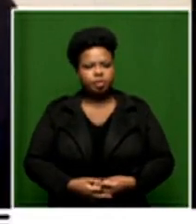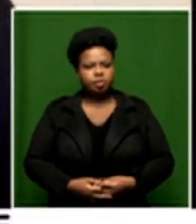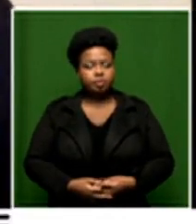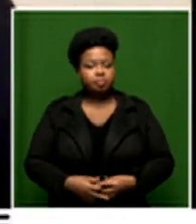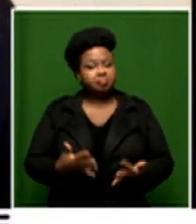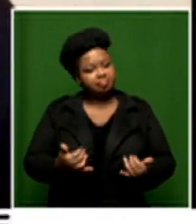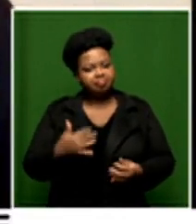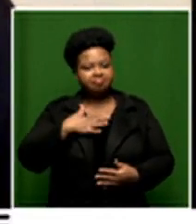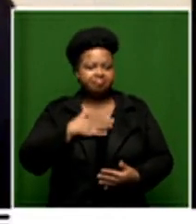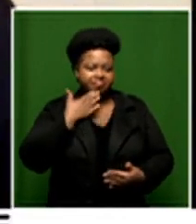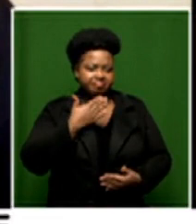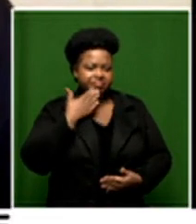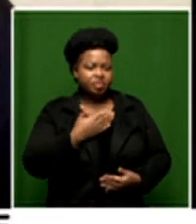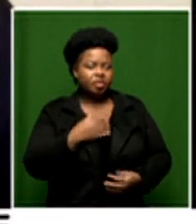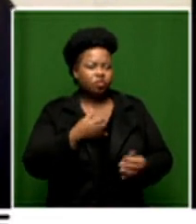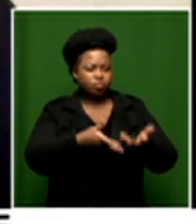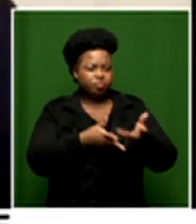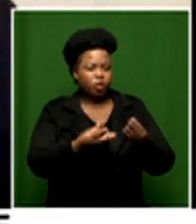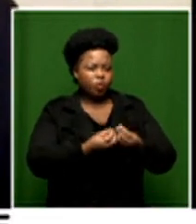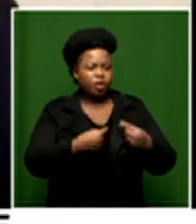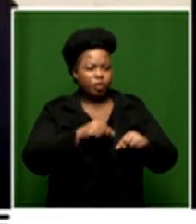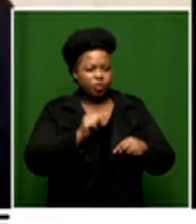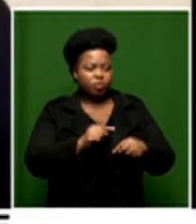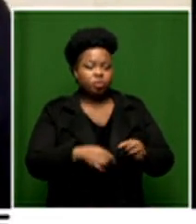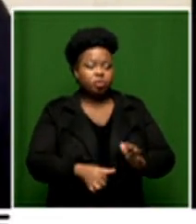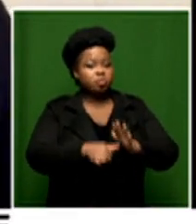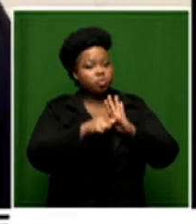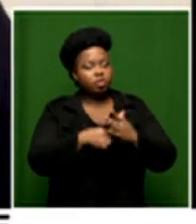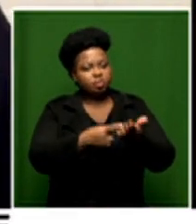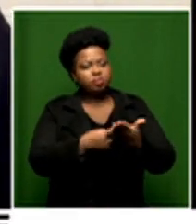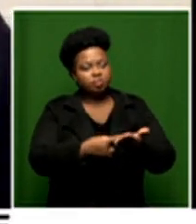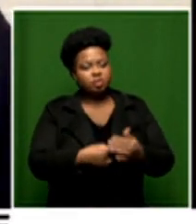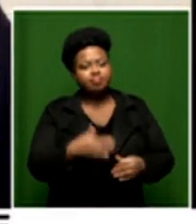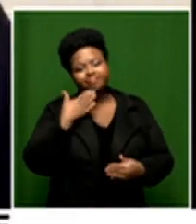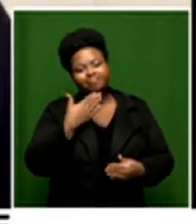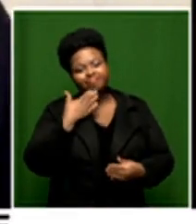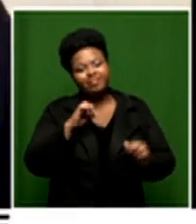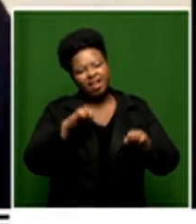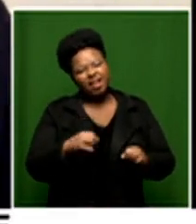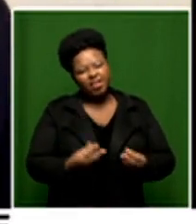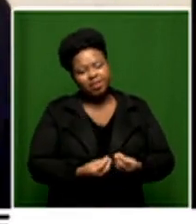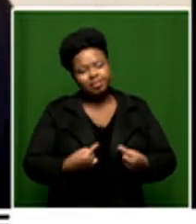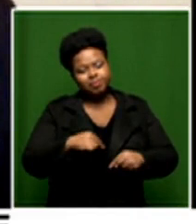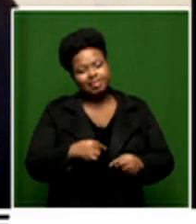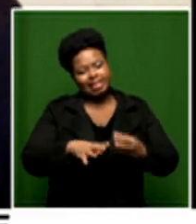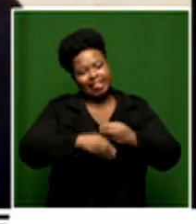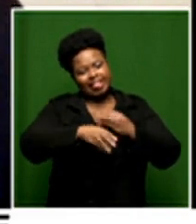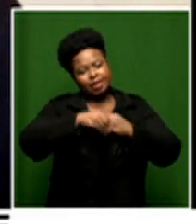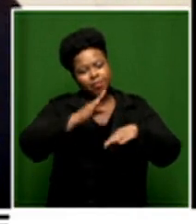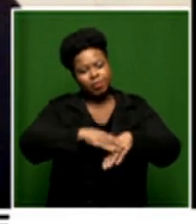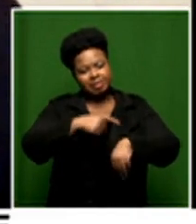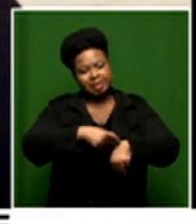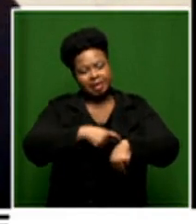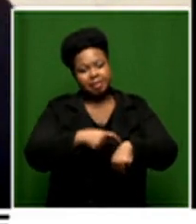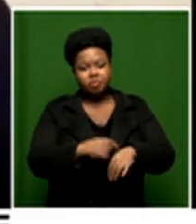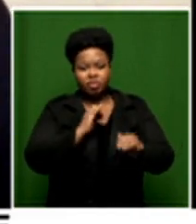zamisala what a pleasure speaking to you really such an important conversation and thank you for allowing us to steal a few more minutes of your time to just continue